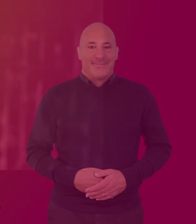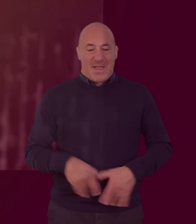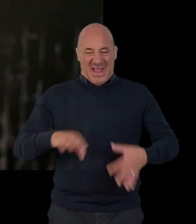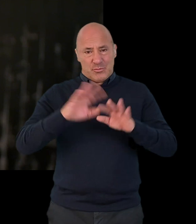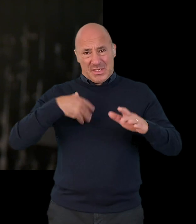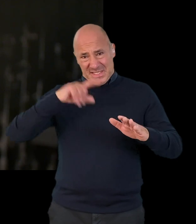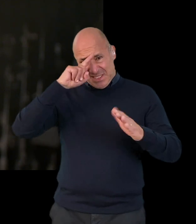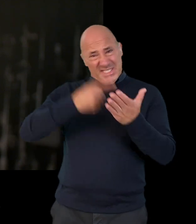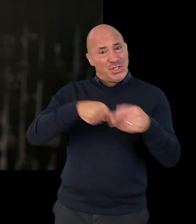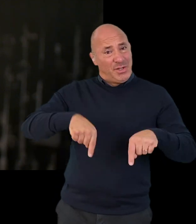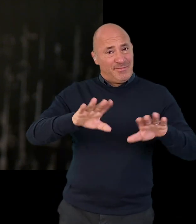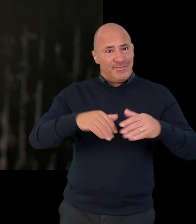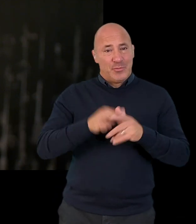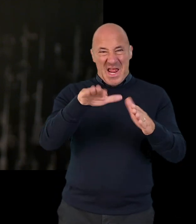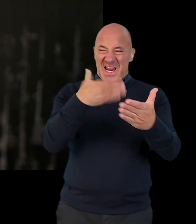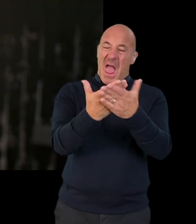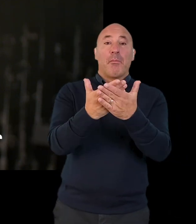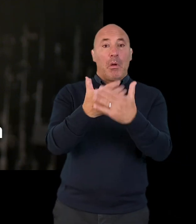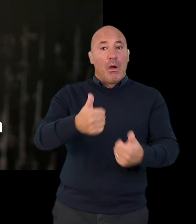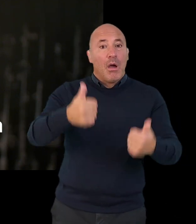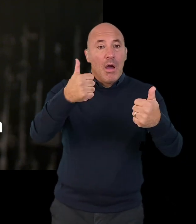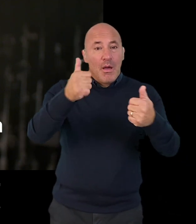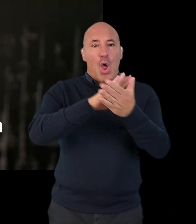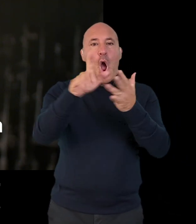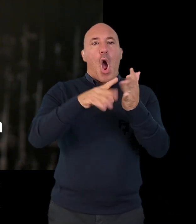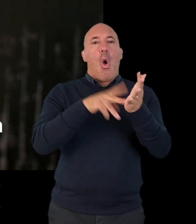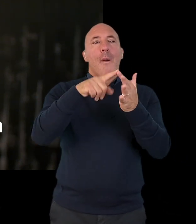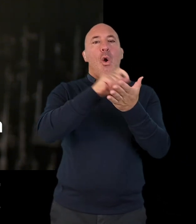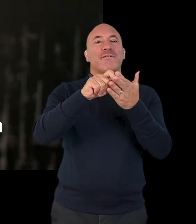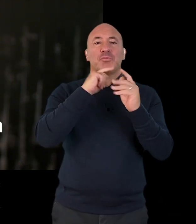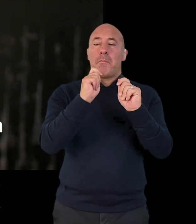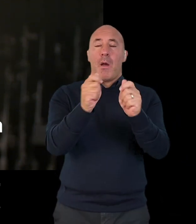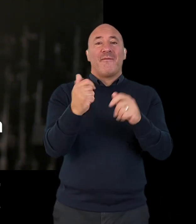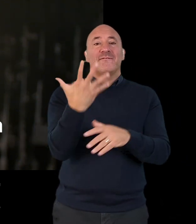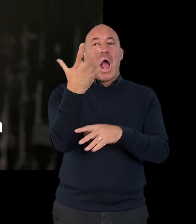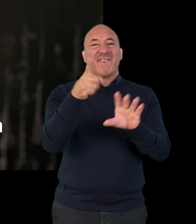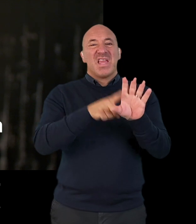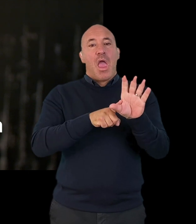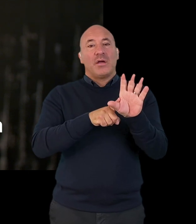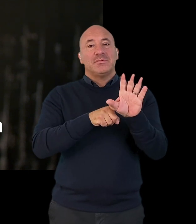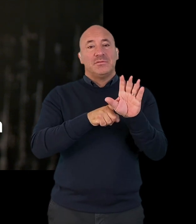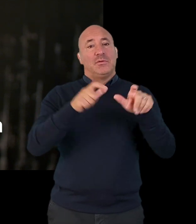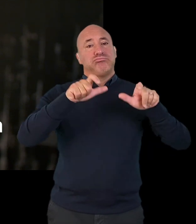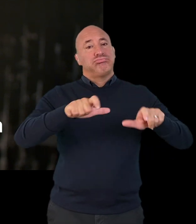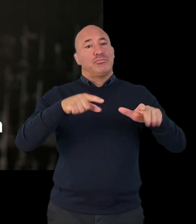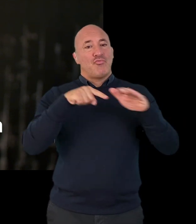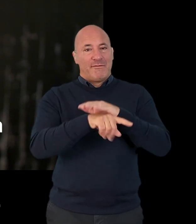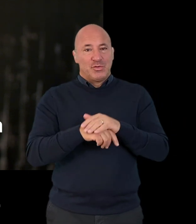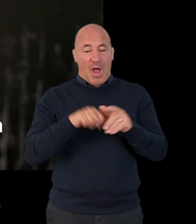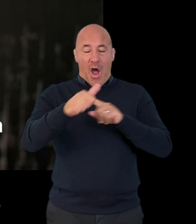Now we're going to look at the decision. If your claim is successful, the Home Office will give you five years' leave to remain as a refugee.